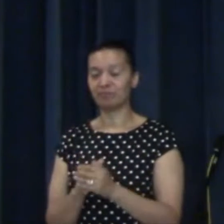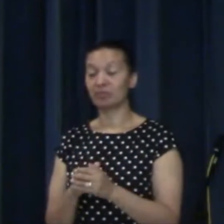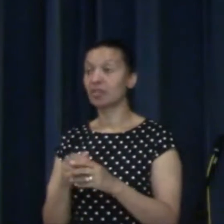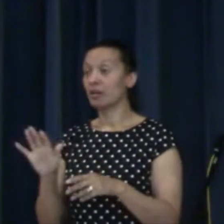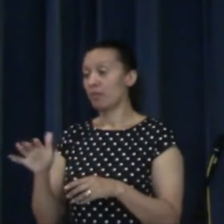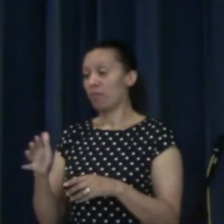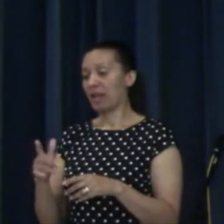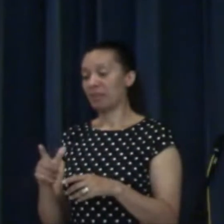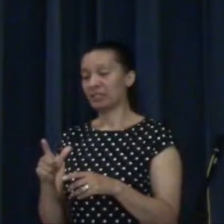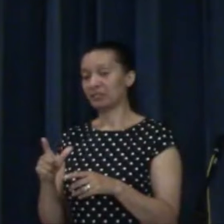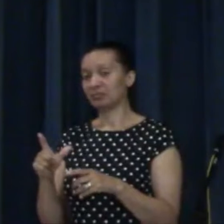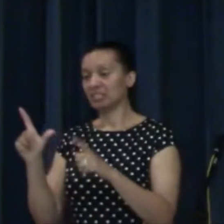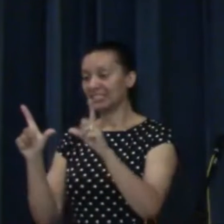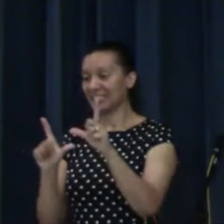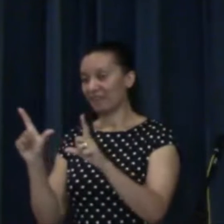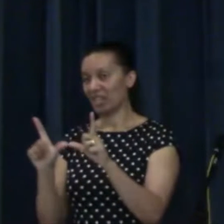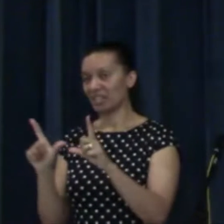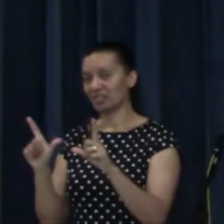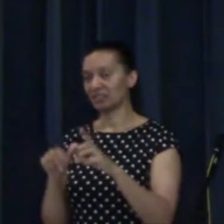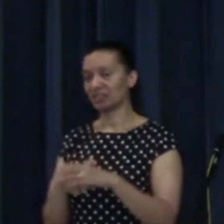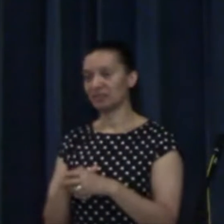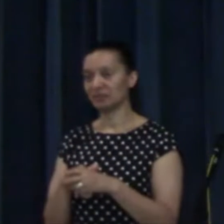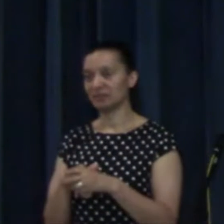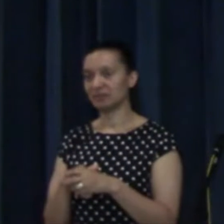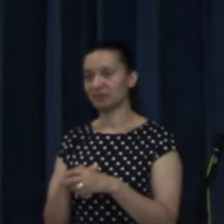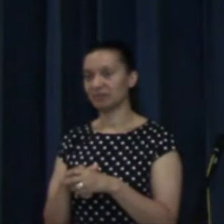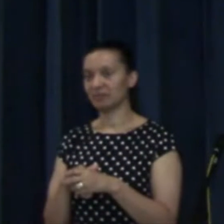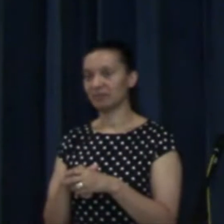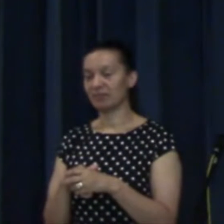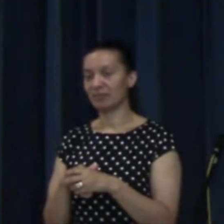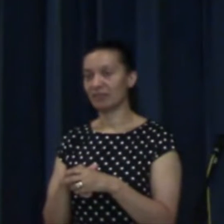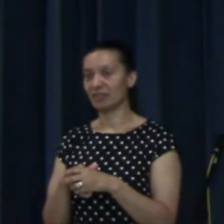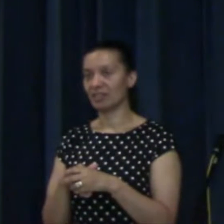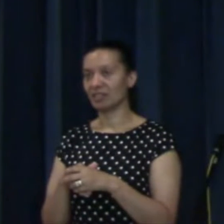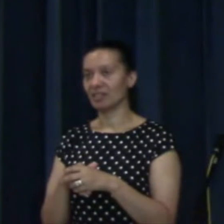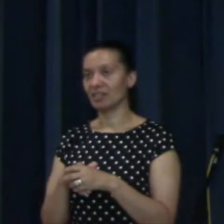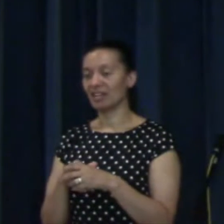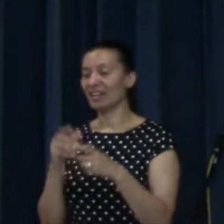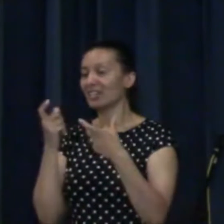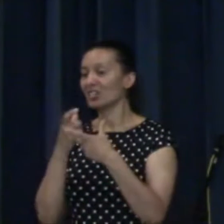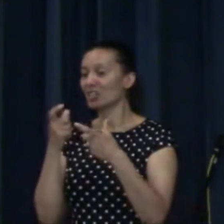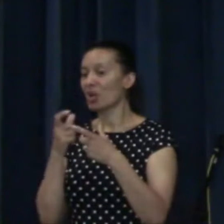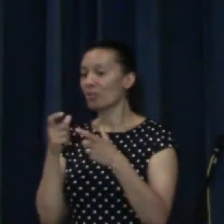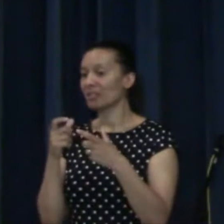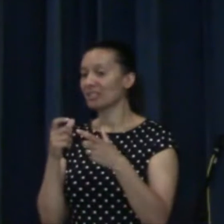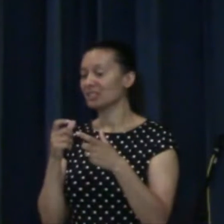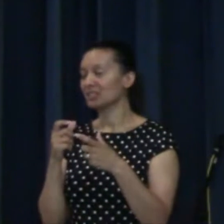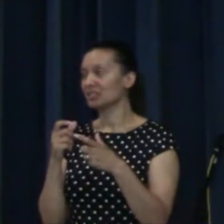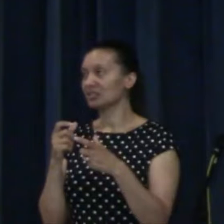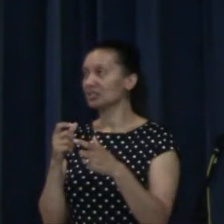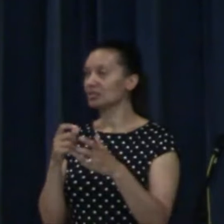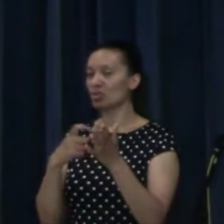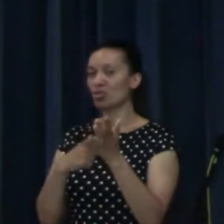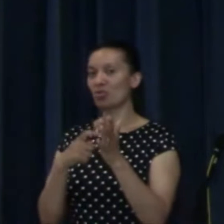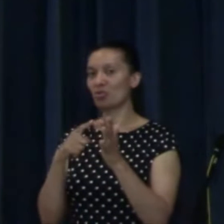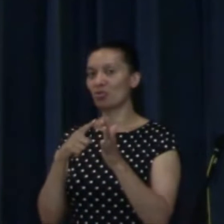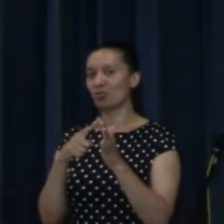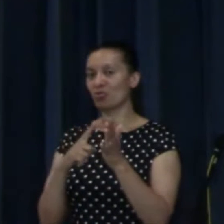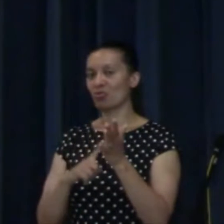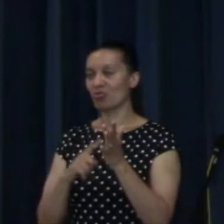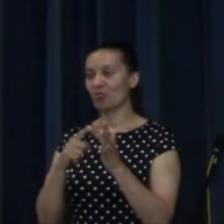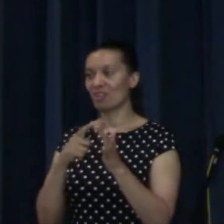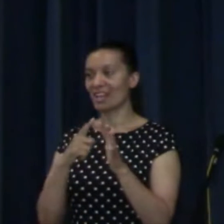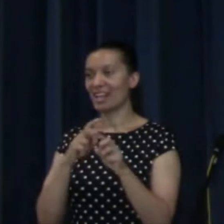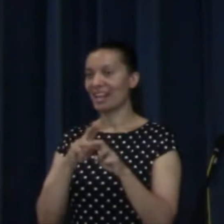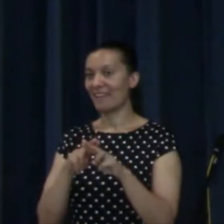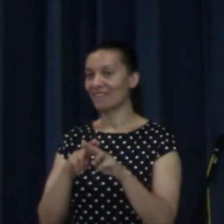television. We've all seen things like Comic Relief and Charity, where they show you pictures and